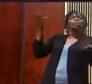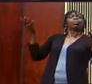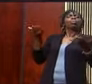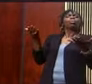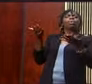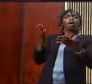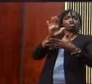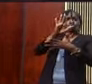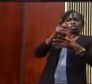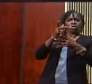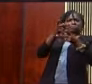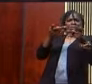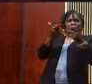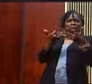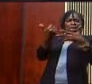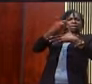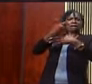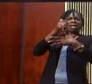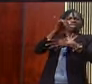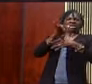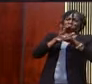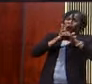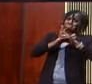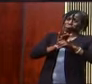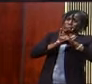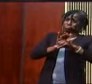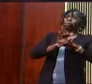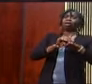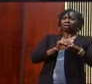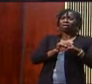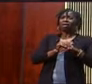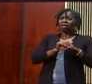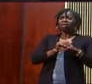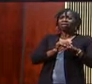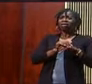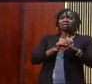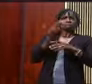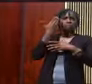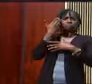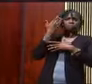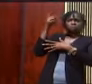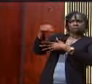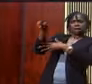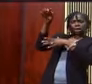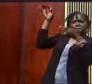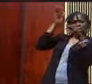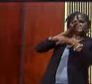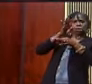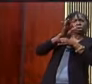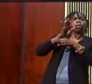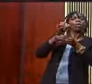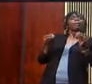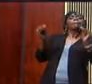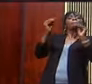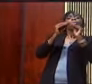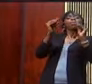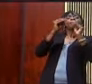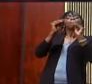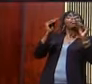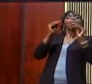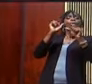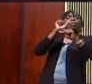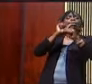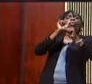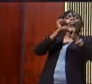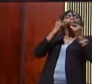that with position comes pressure. They don't understand that the greater your visibility, the greater your